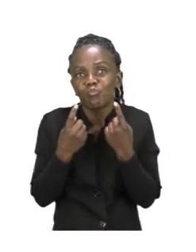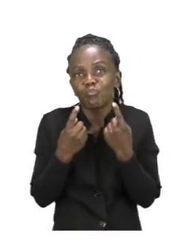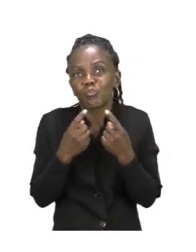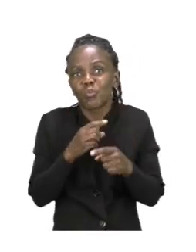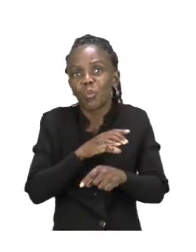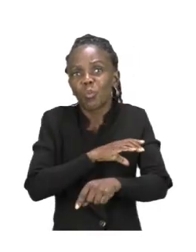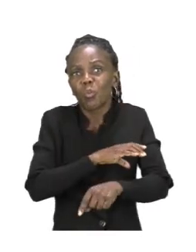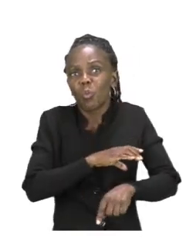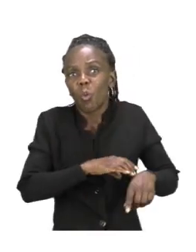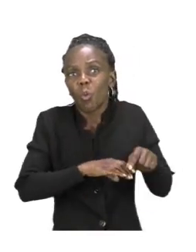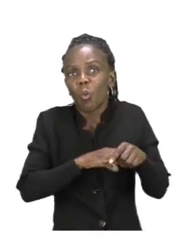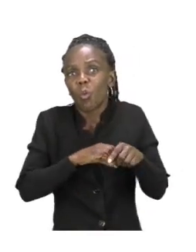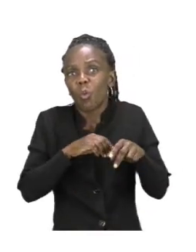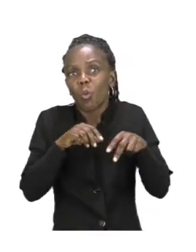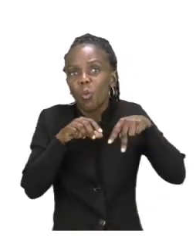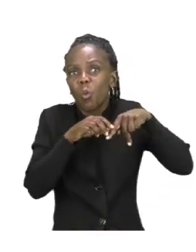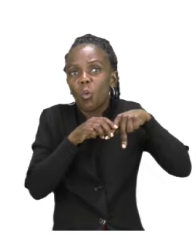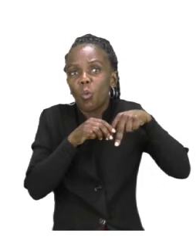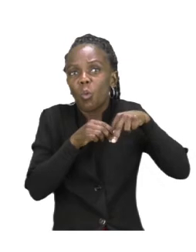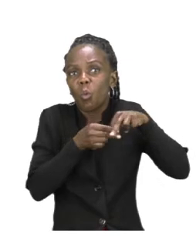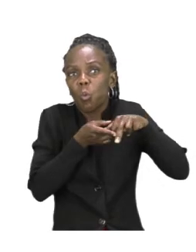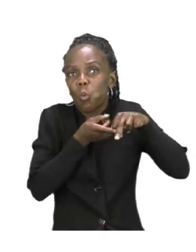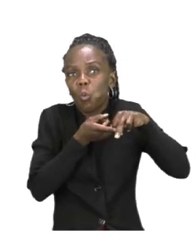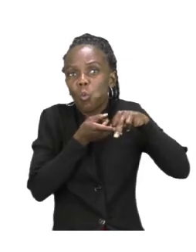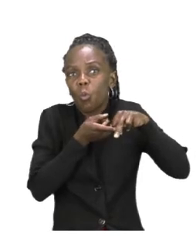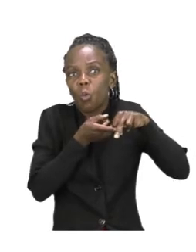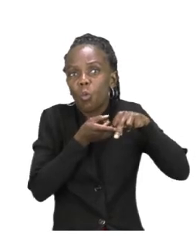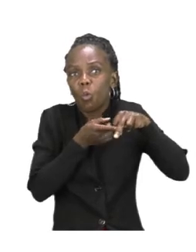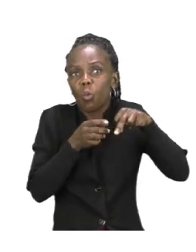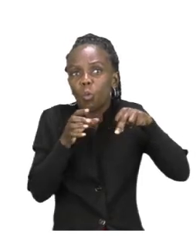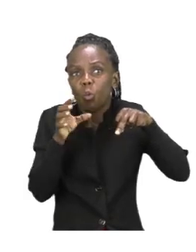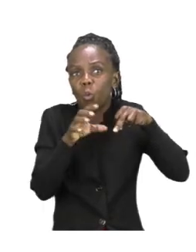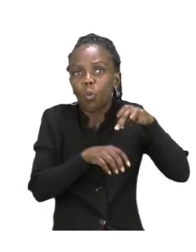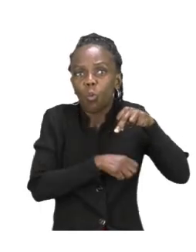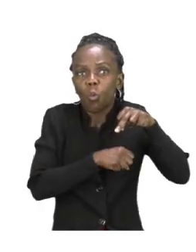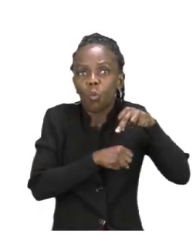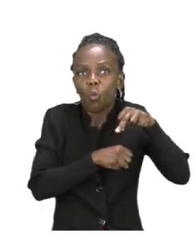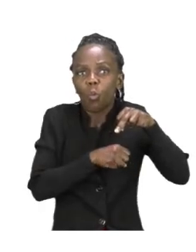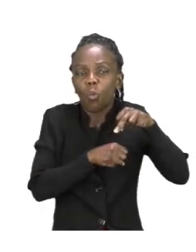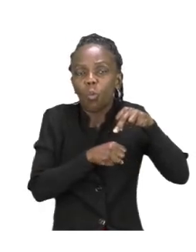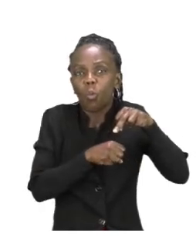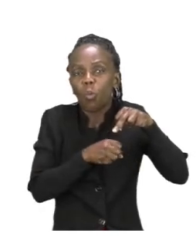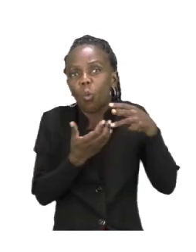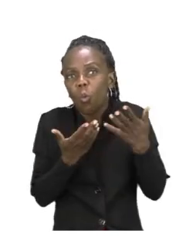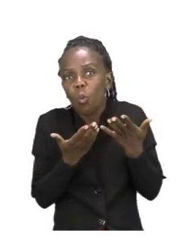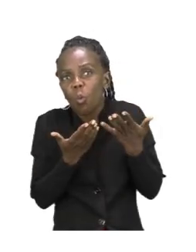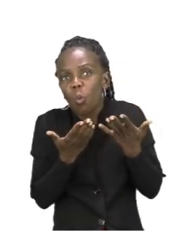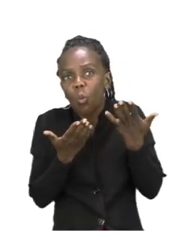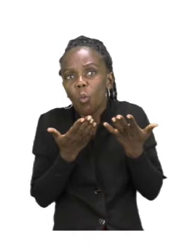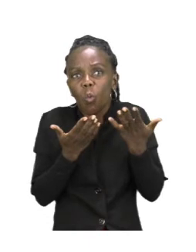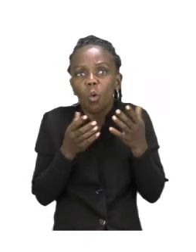to be our job to colour the body parts after we draw them.